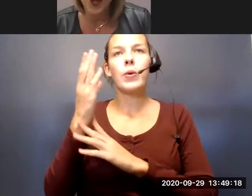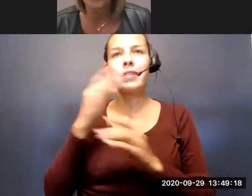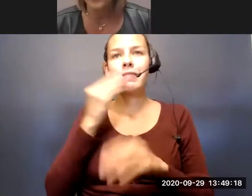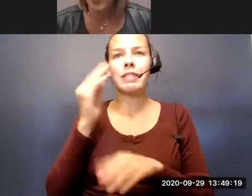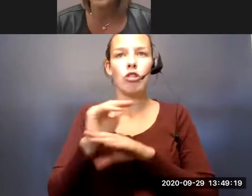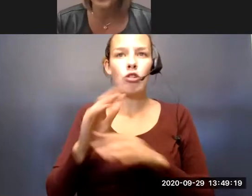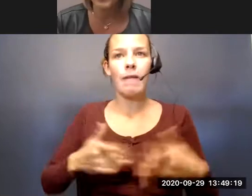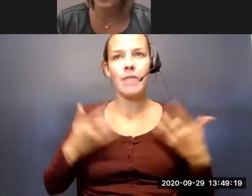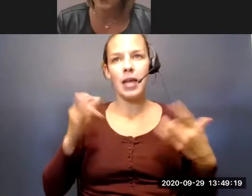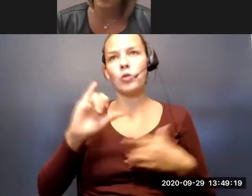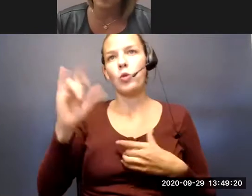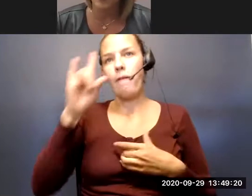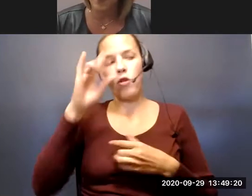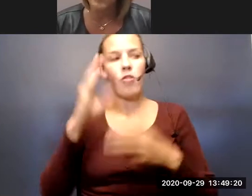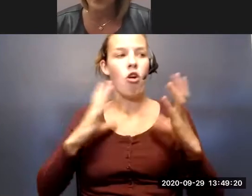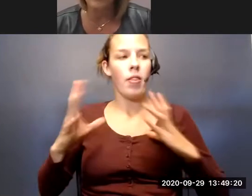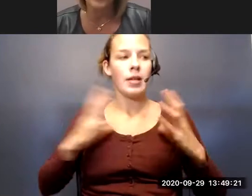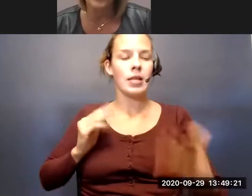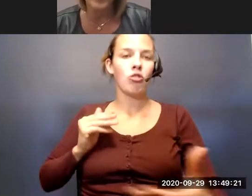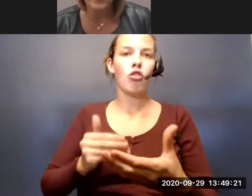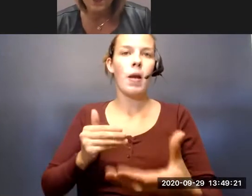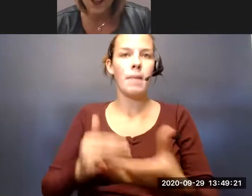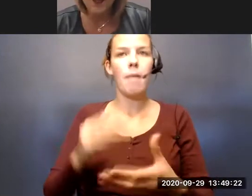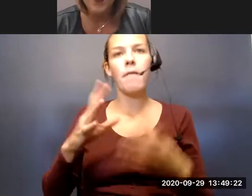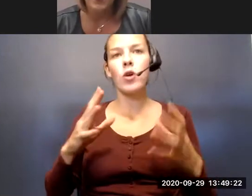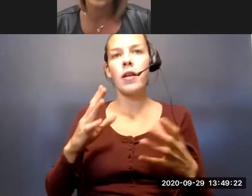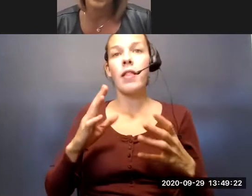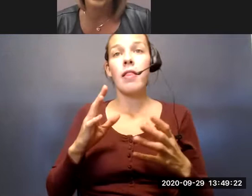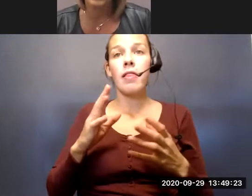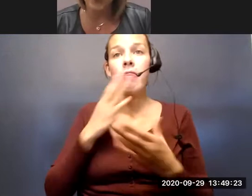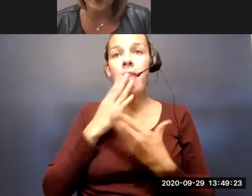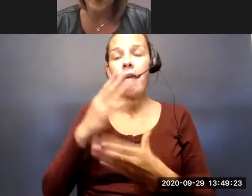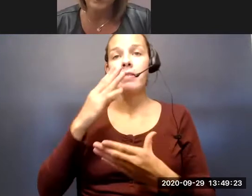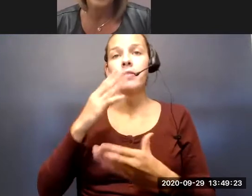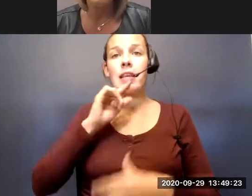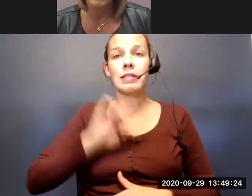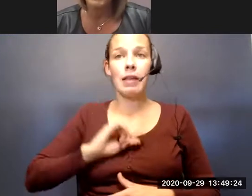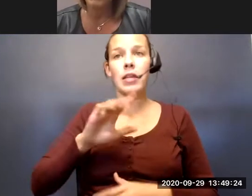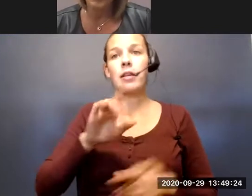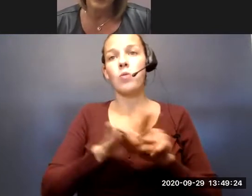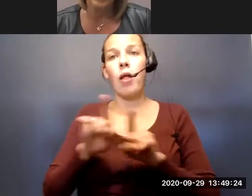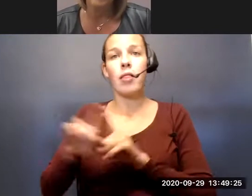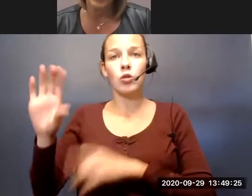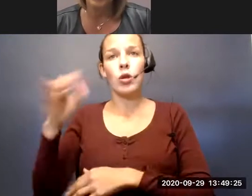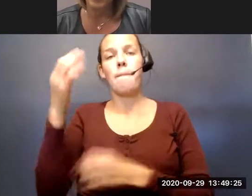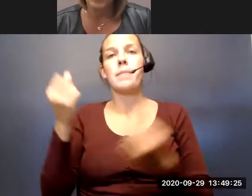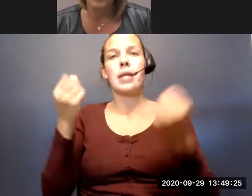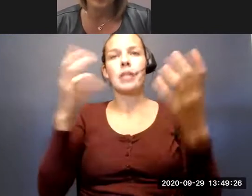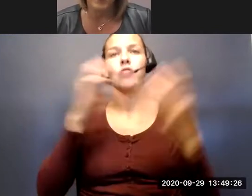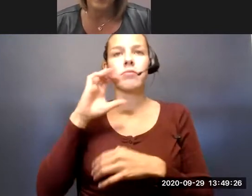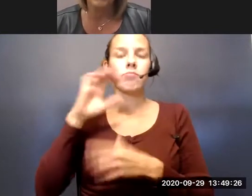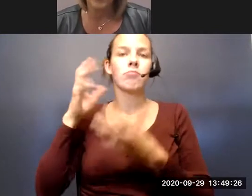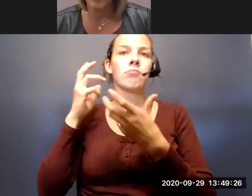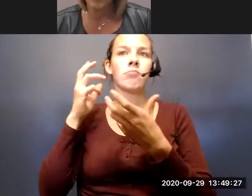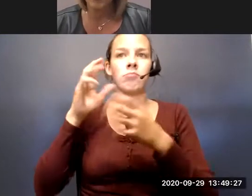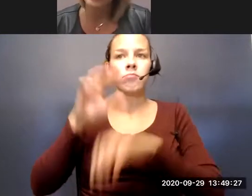as well for the holidays as they're coming up. So for Thanksgiving as well as Christmas, many of our seniors have become accustomed to